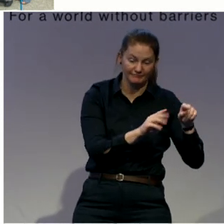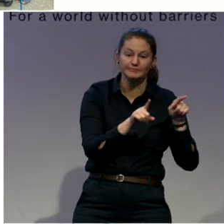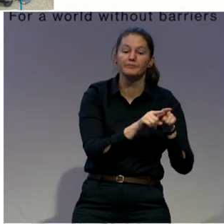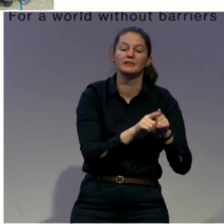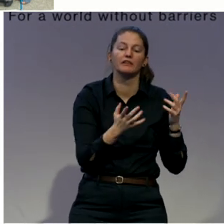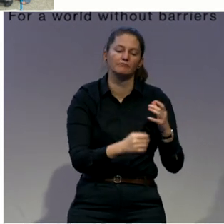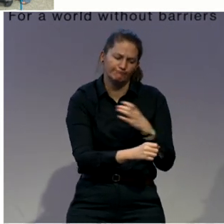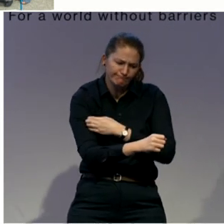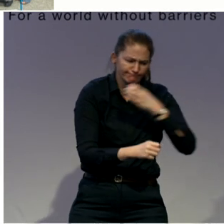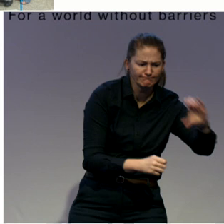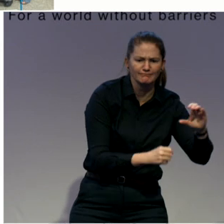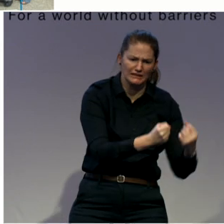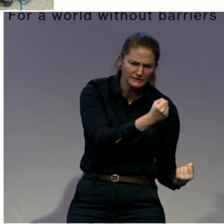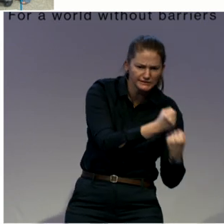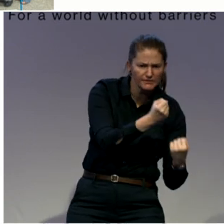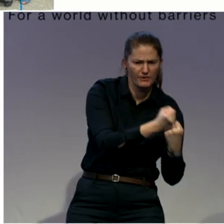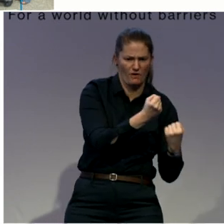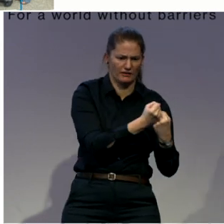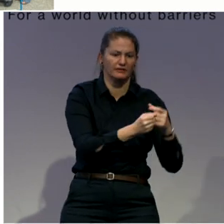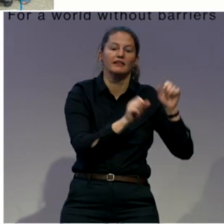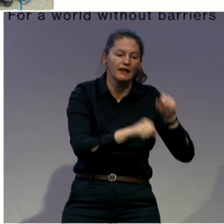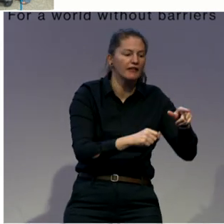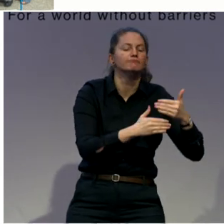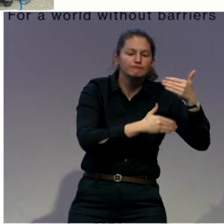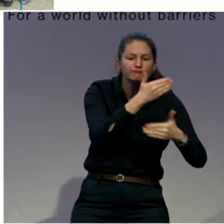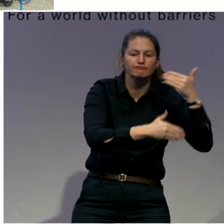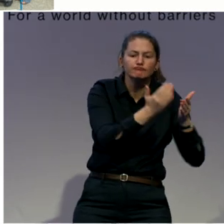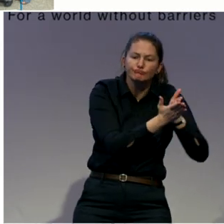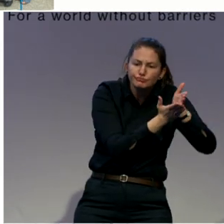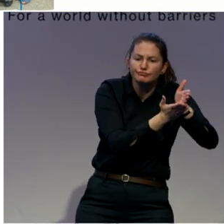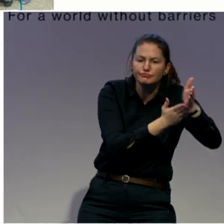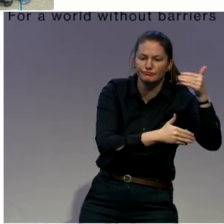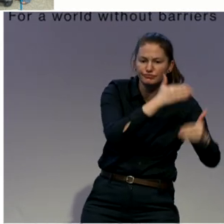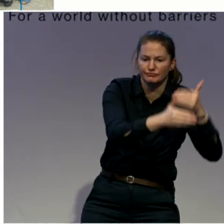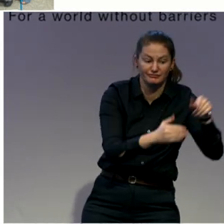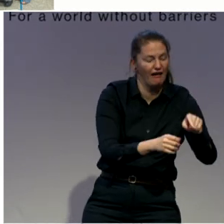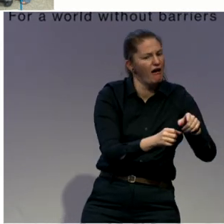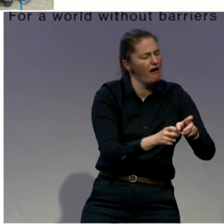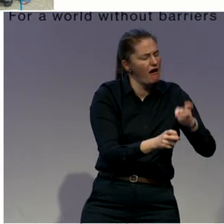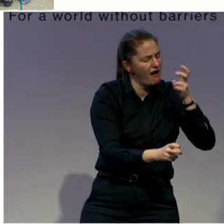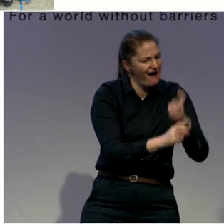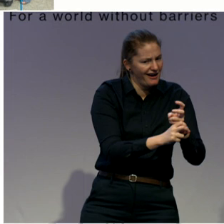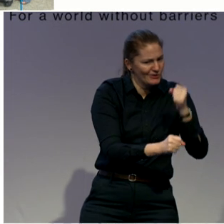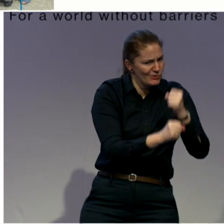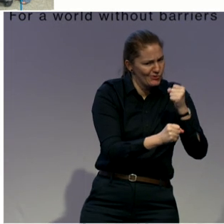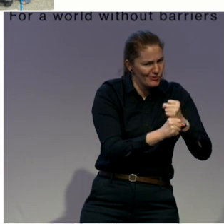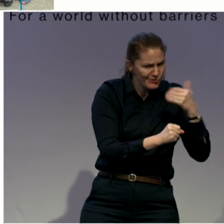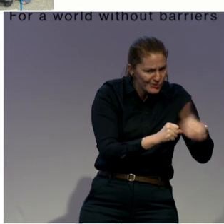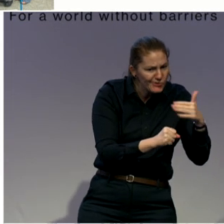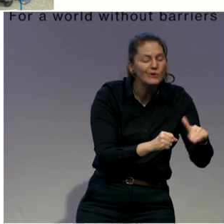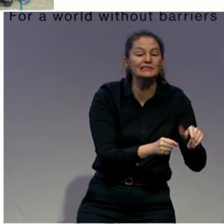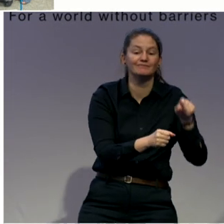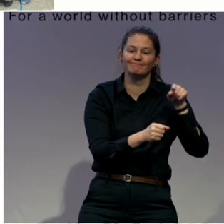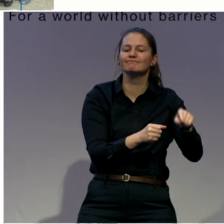energy to keep going. This is really difficult work to do, and they're often doing it above and beyond their